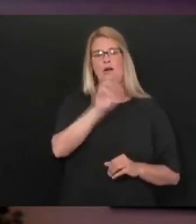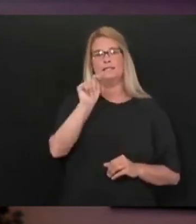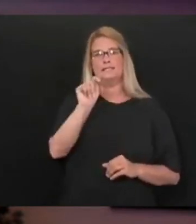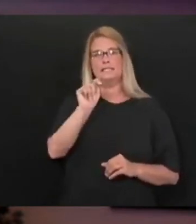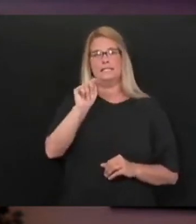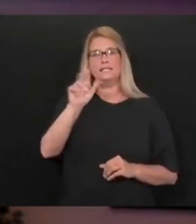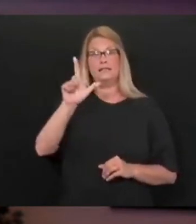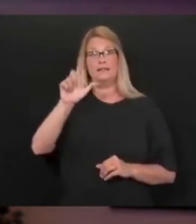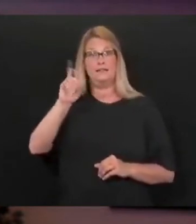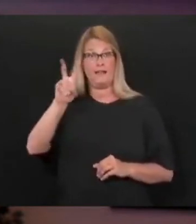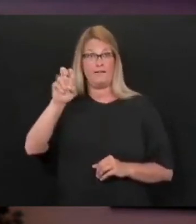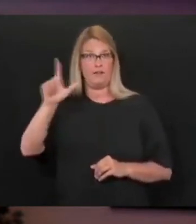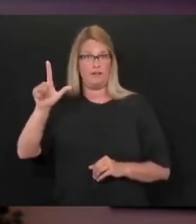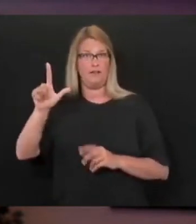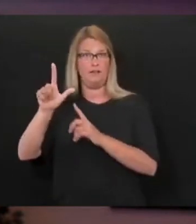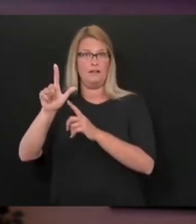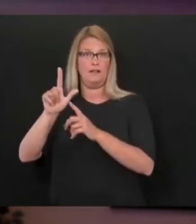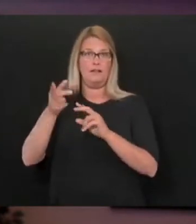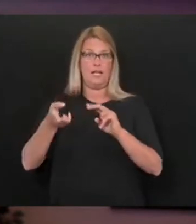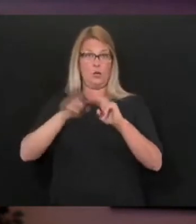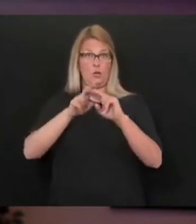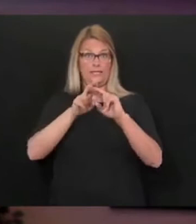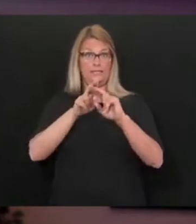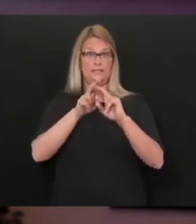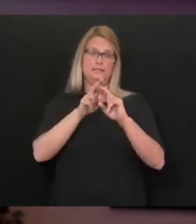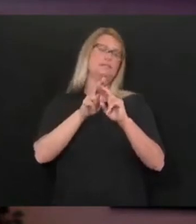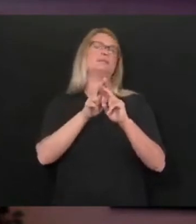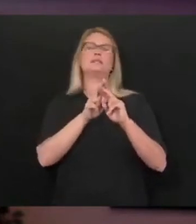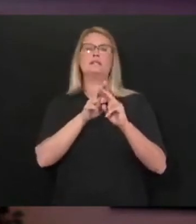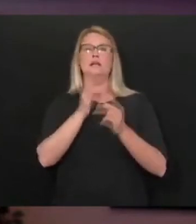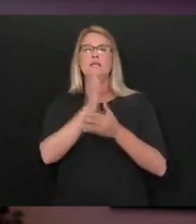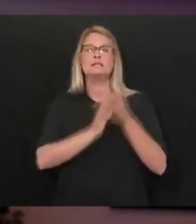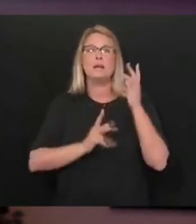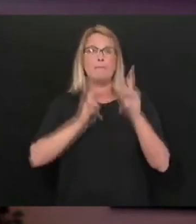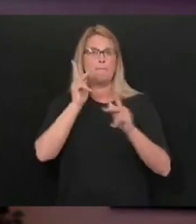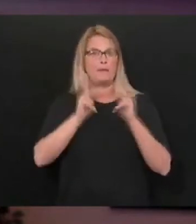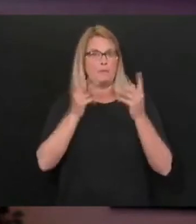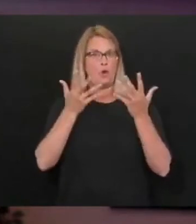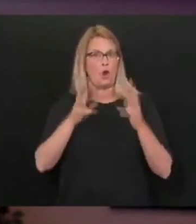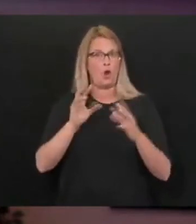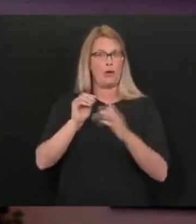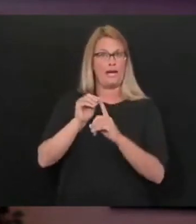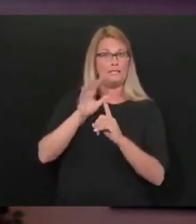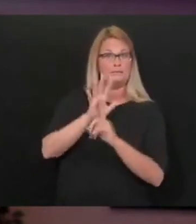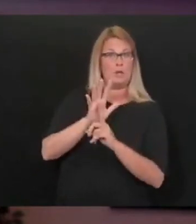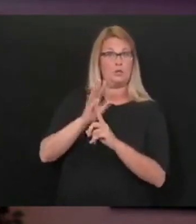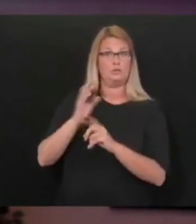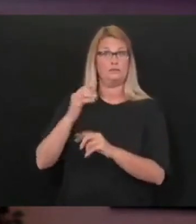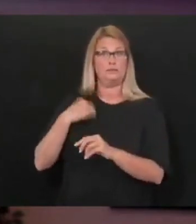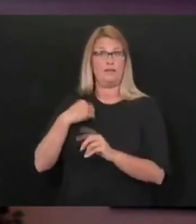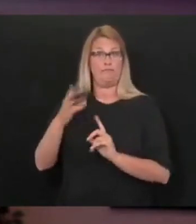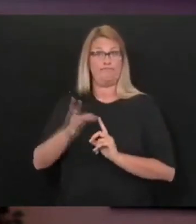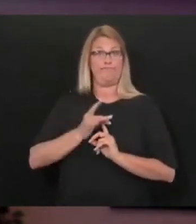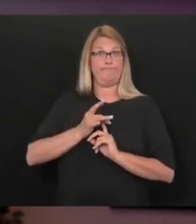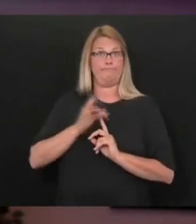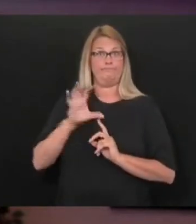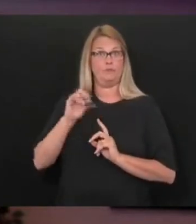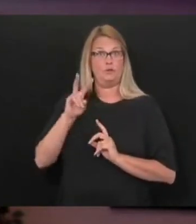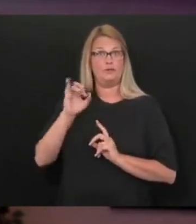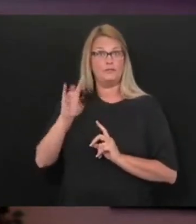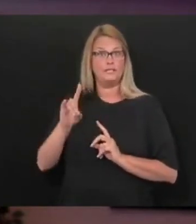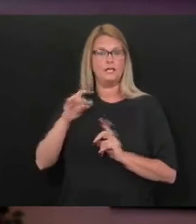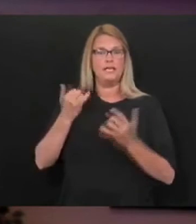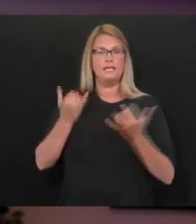now, which implies that some people are already exposed to the COVID virus. We are looking to identify